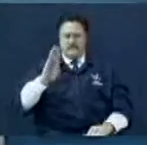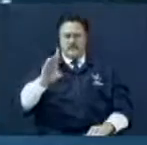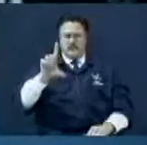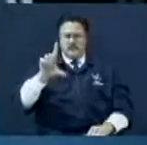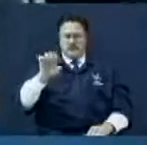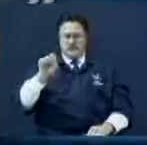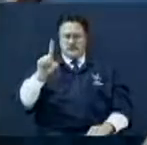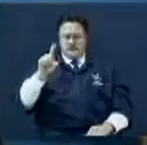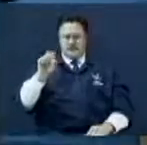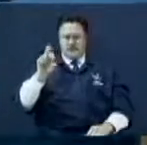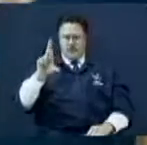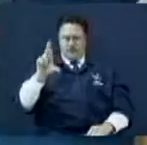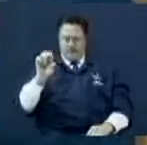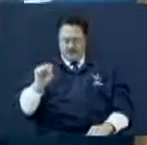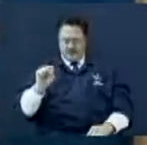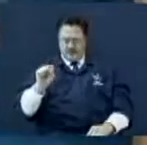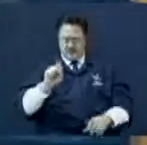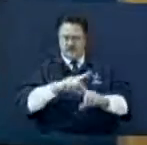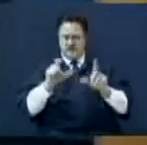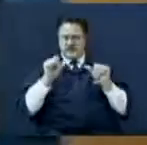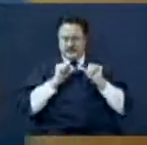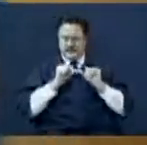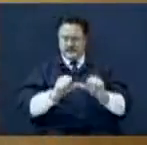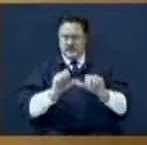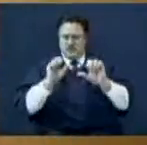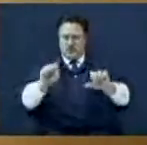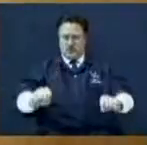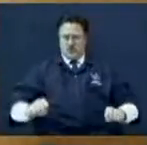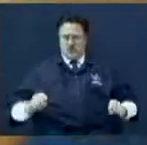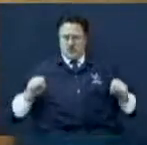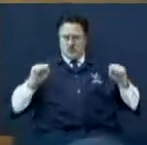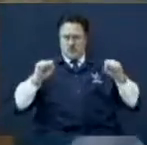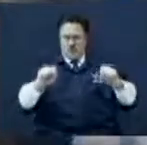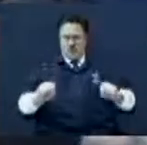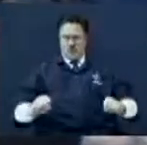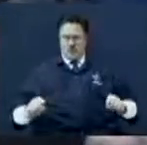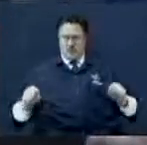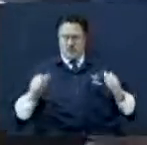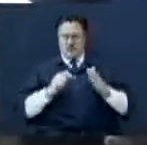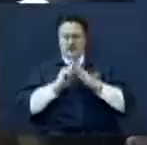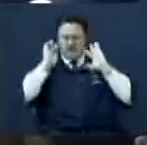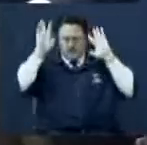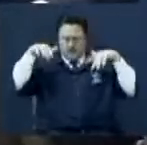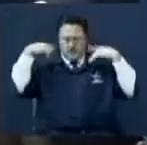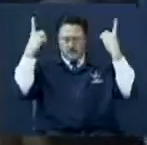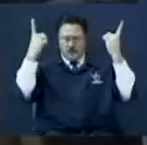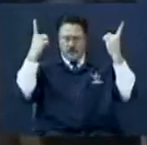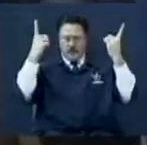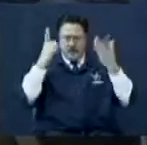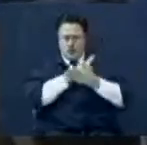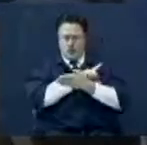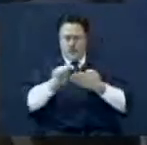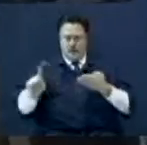Man, I'm going to tell you what. If this wasn't the wildest week of pastoring I've ever been in, I ain't never been in one.